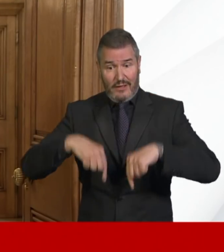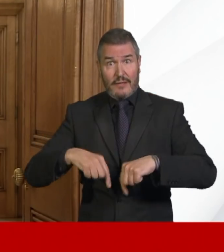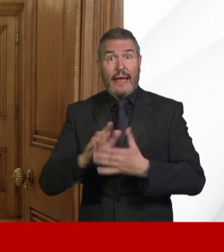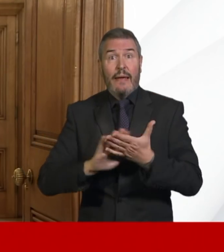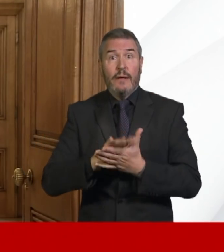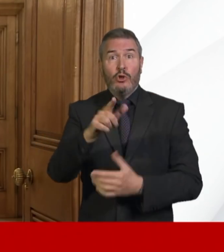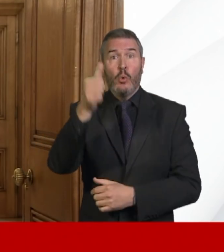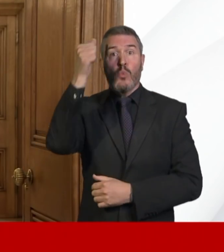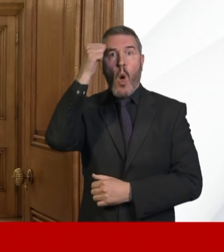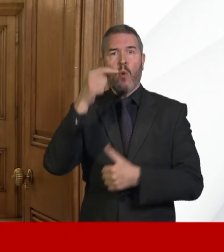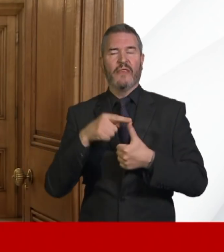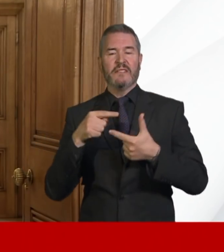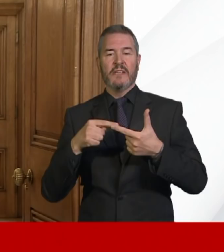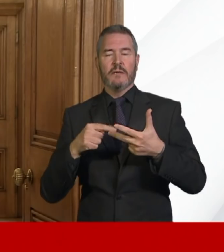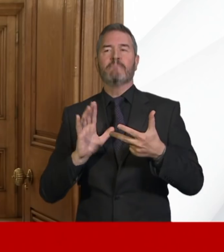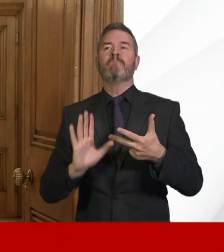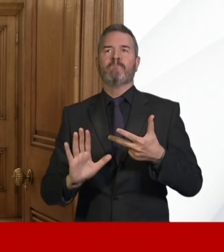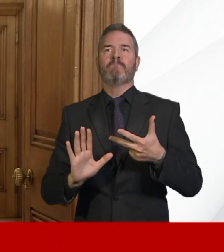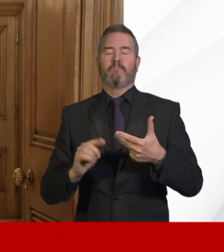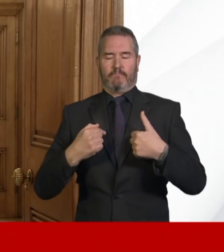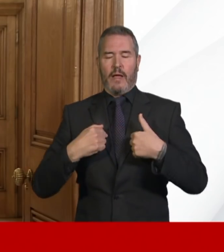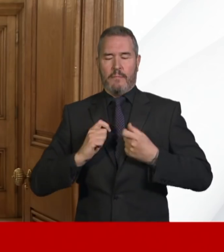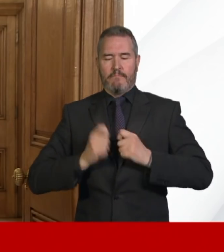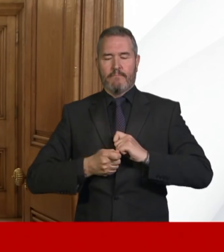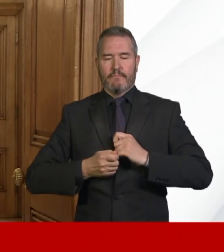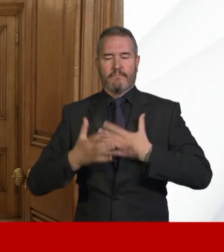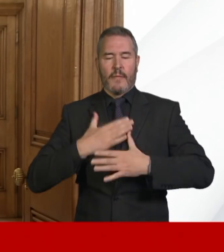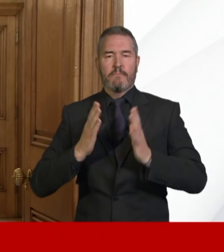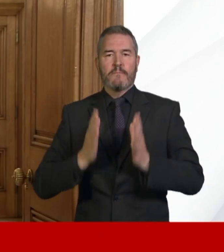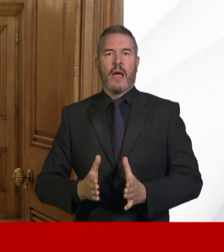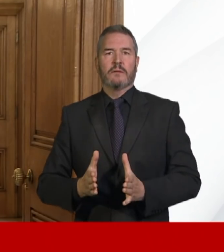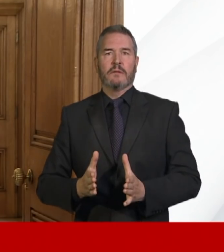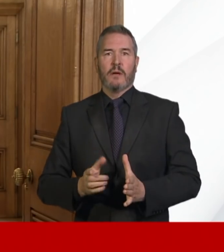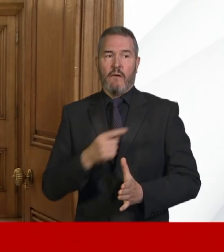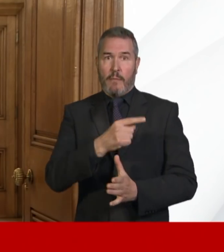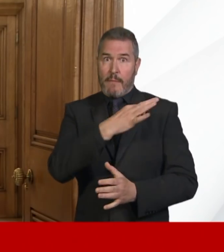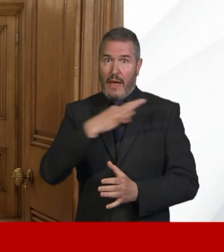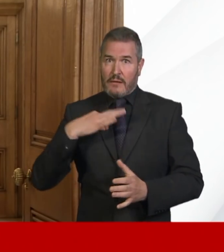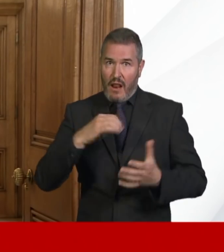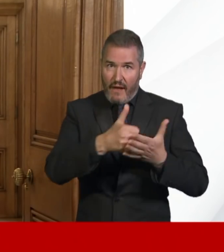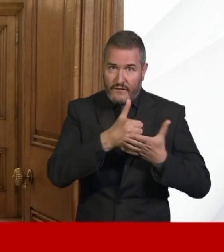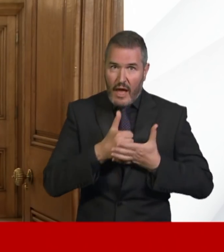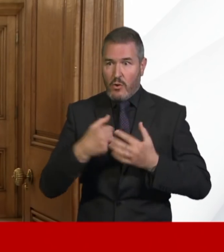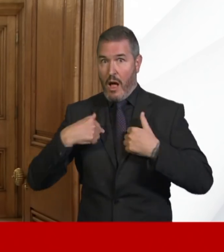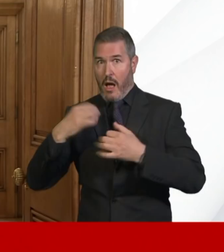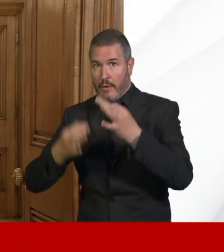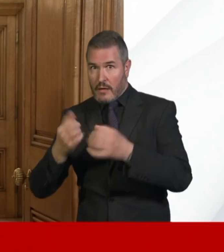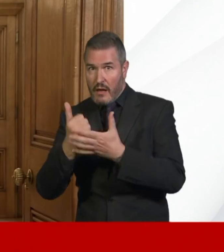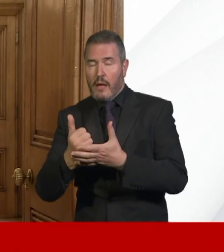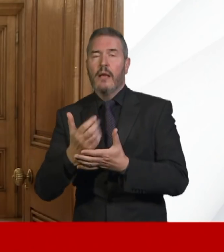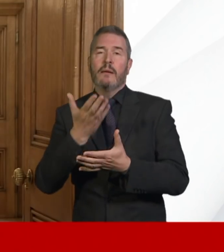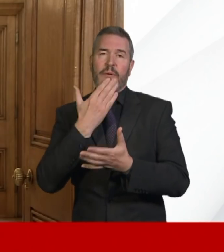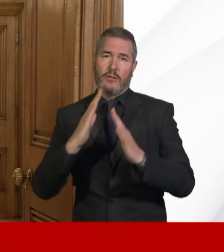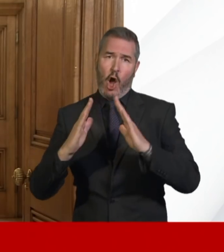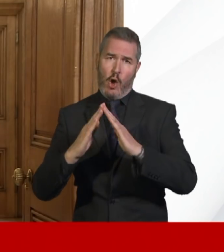each and every one of us, in our own lives, following the advice from Jenny and her colleagues. Stay at home, protect